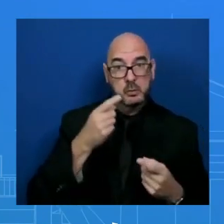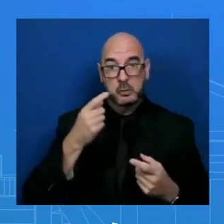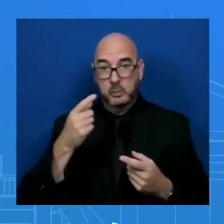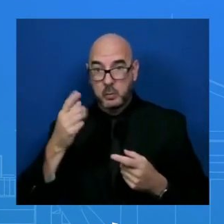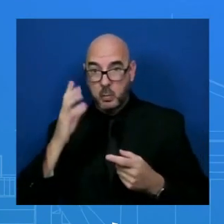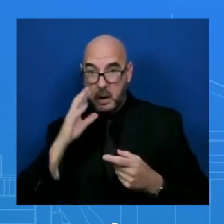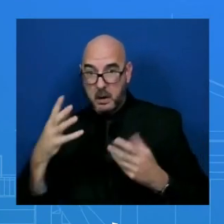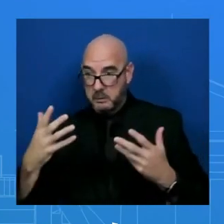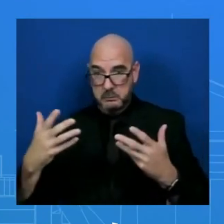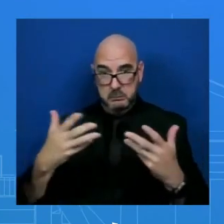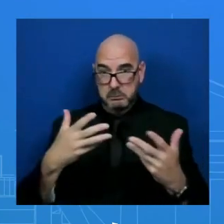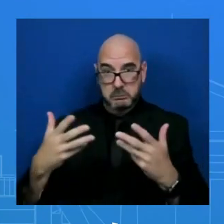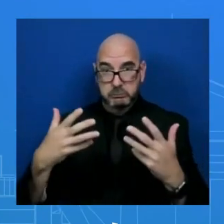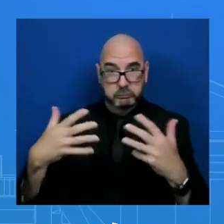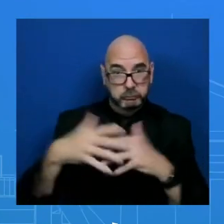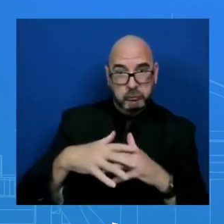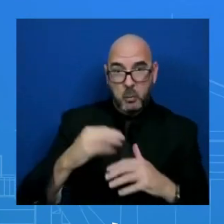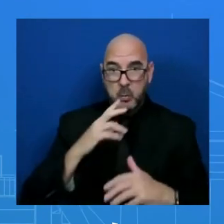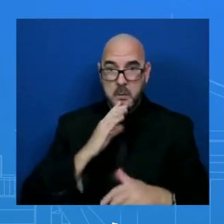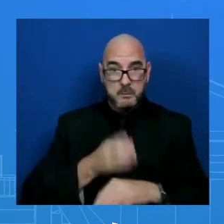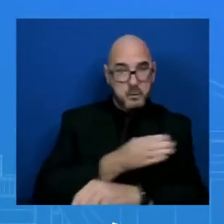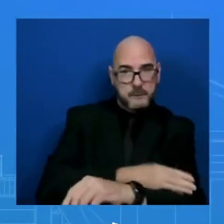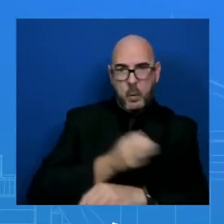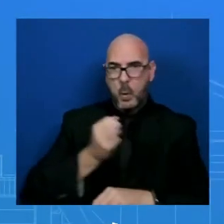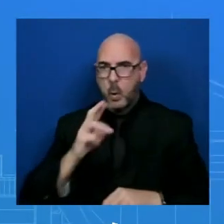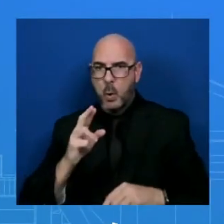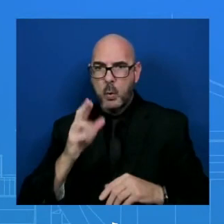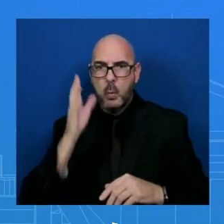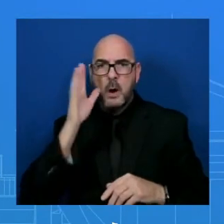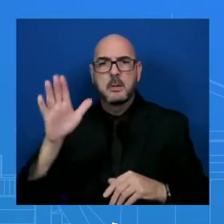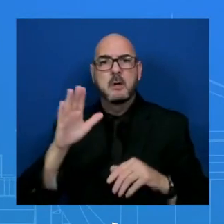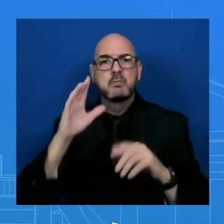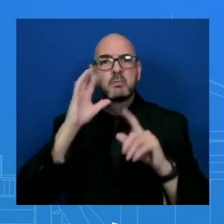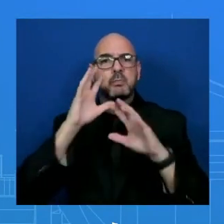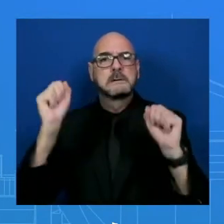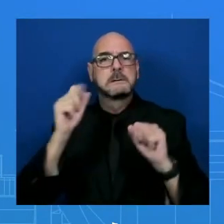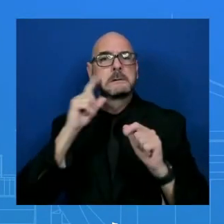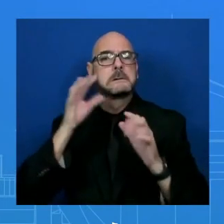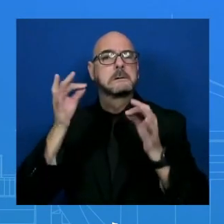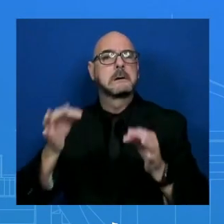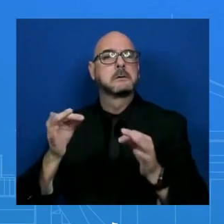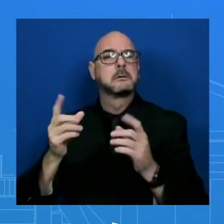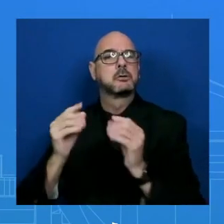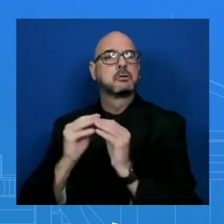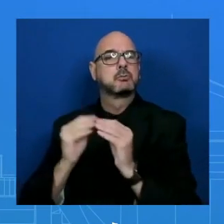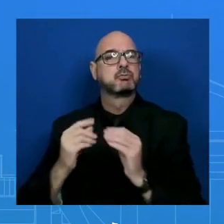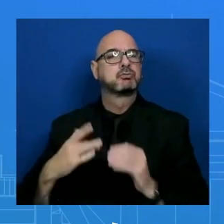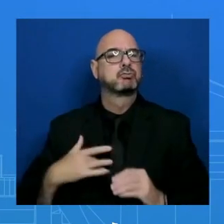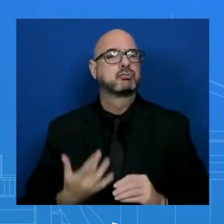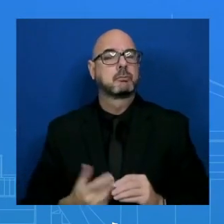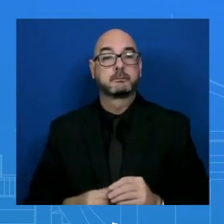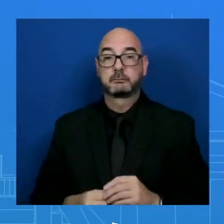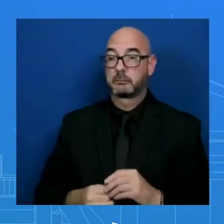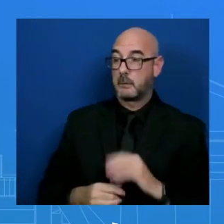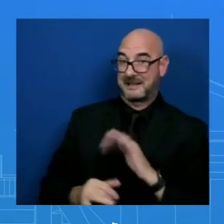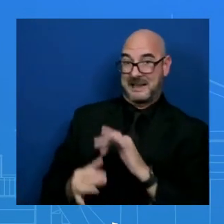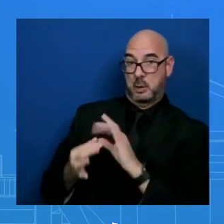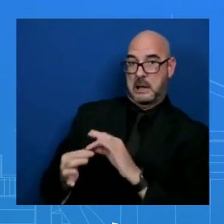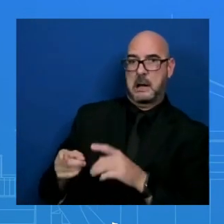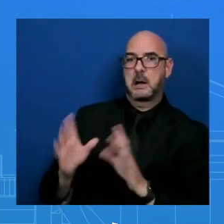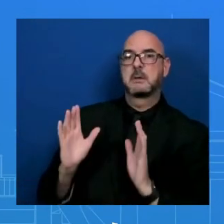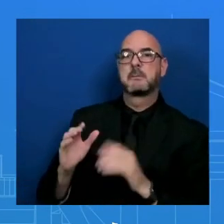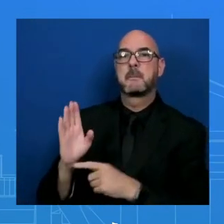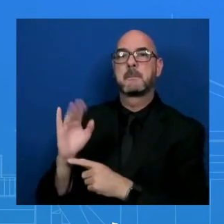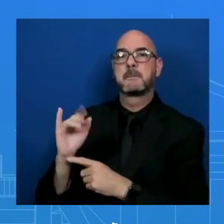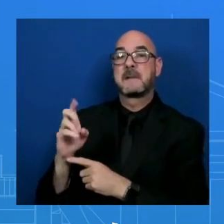on this summit? Thank you. MR I think I've answered your last question. With respect to Secretary Blinken's calls, I wouldn't describe them as run-of-the-mill